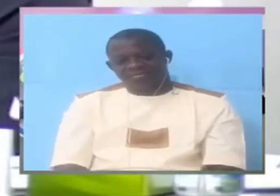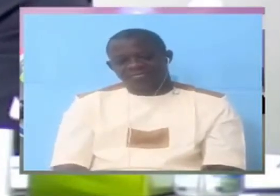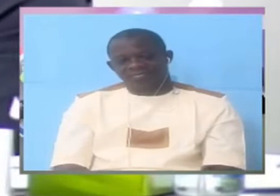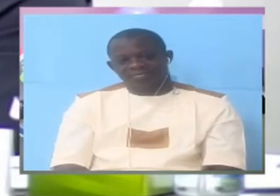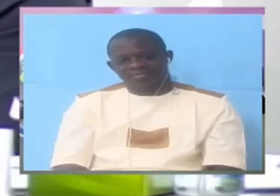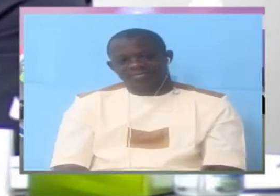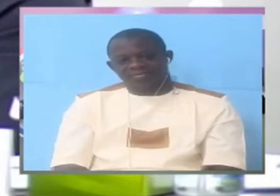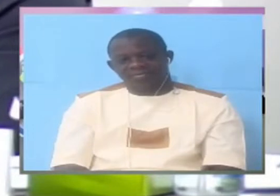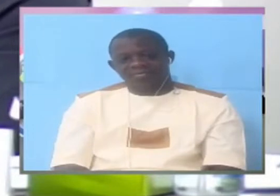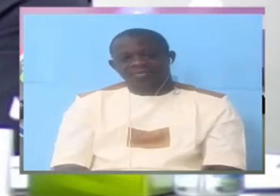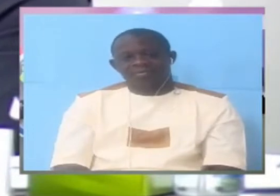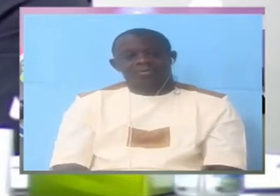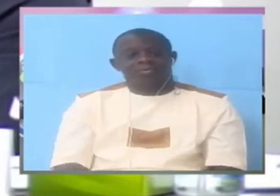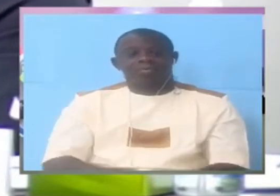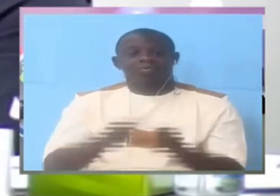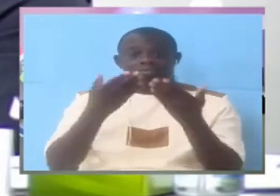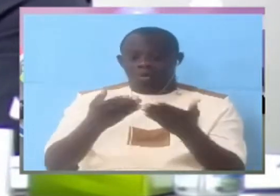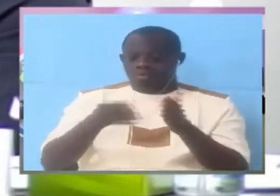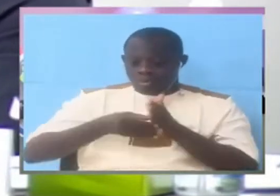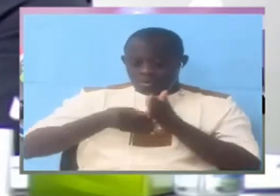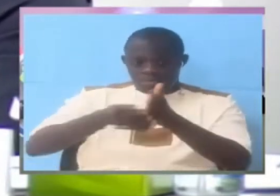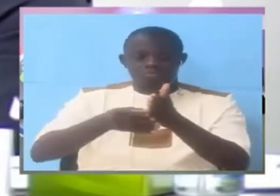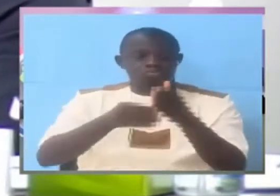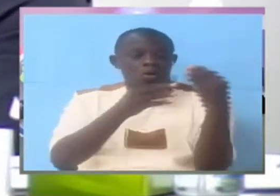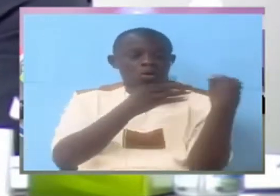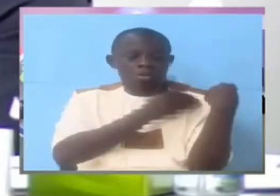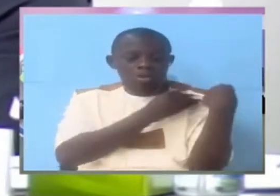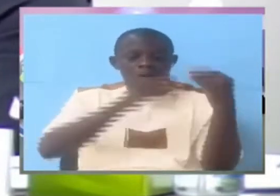the department concern would do the arrest